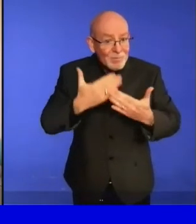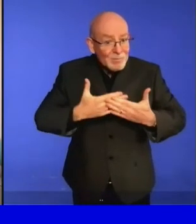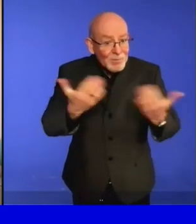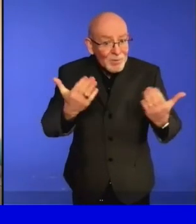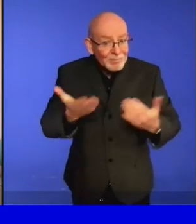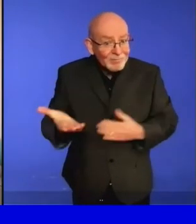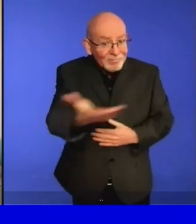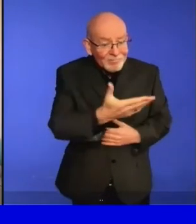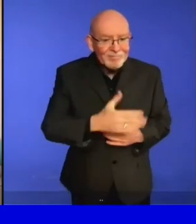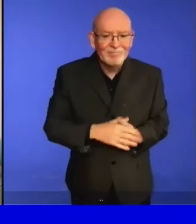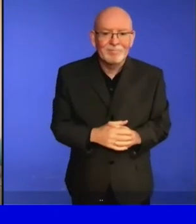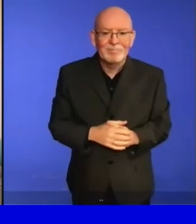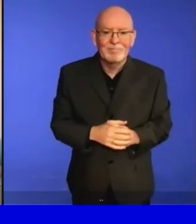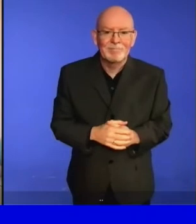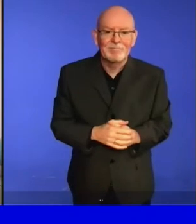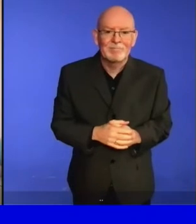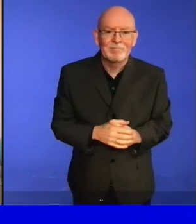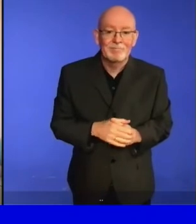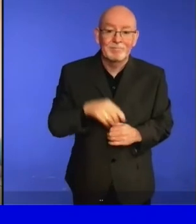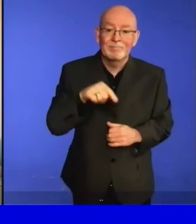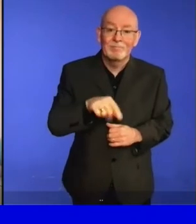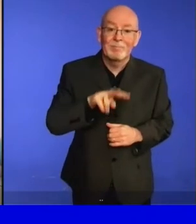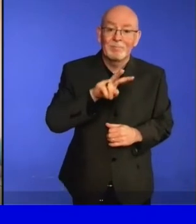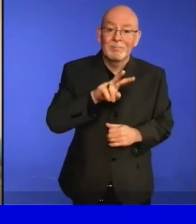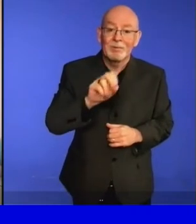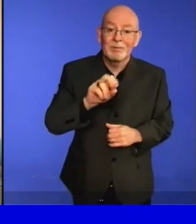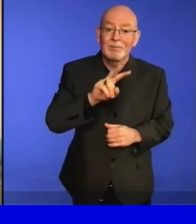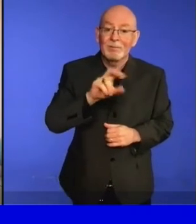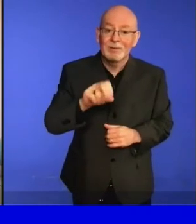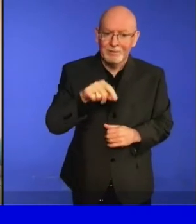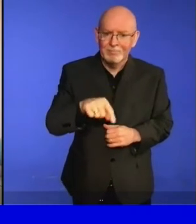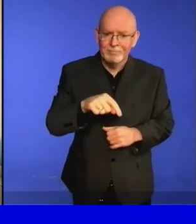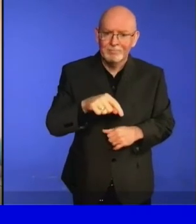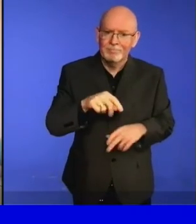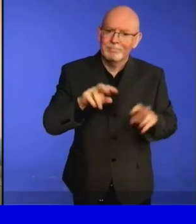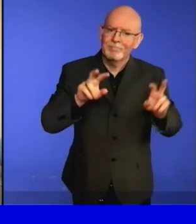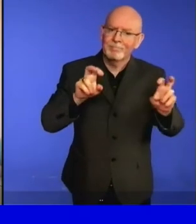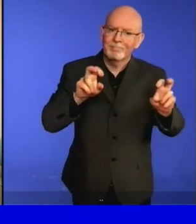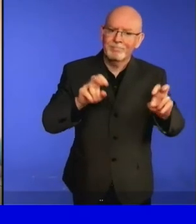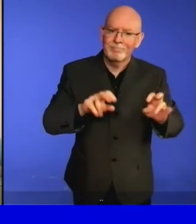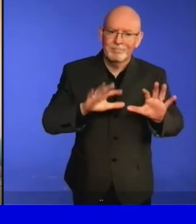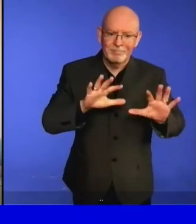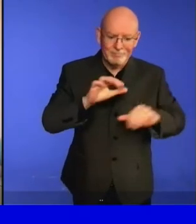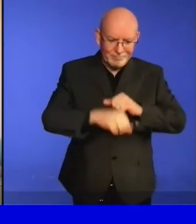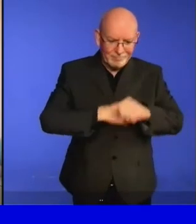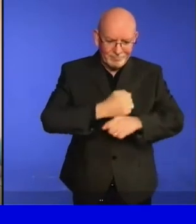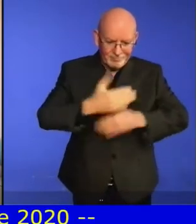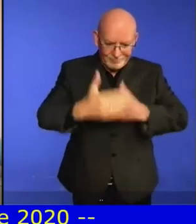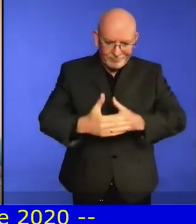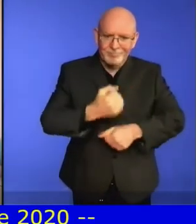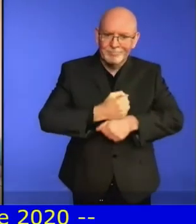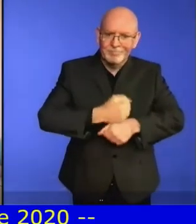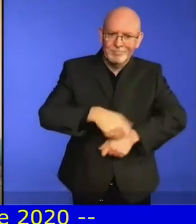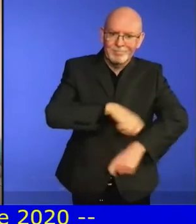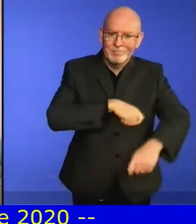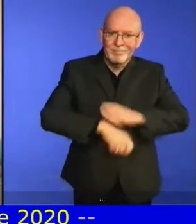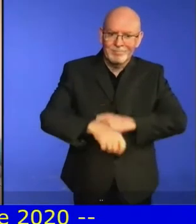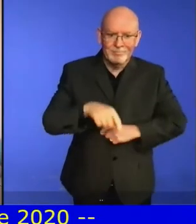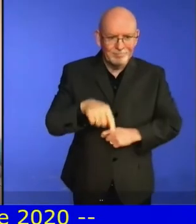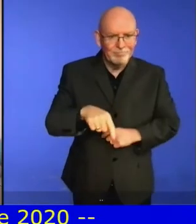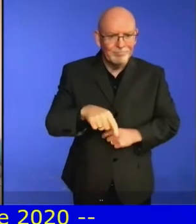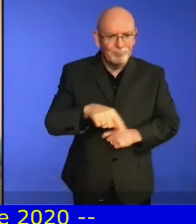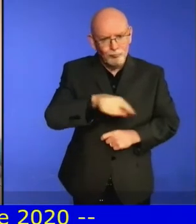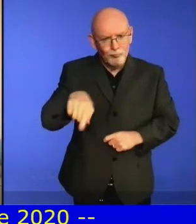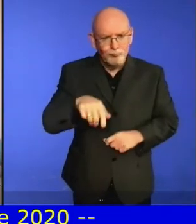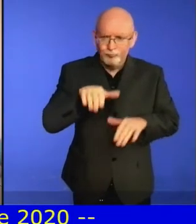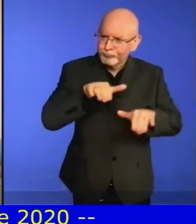call for us to promote ideas that will reach solutions. As we do so, we are compelled